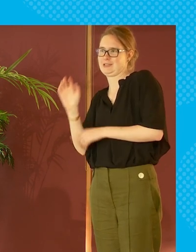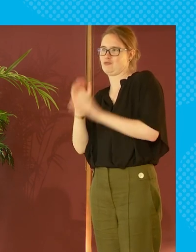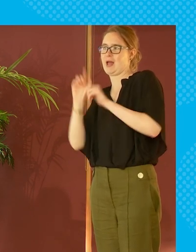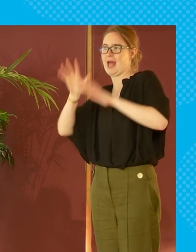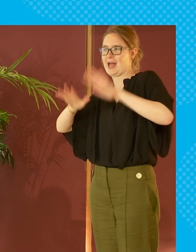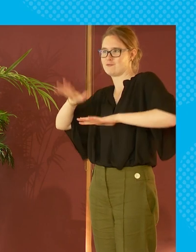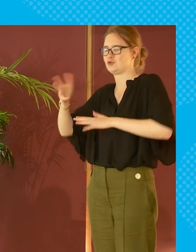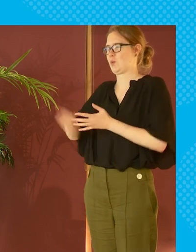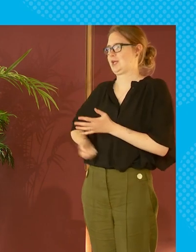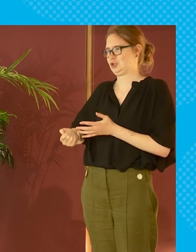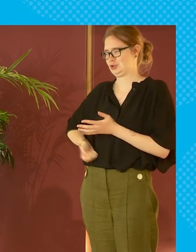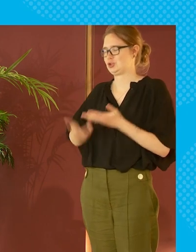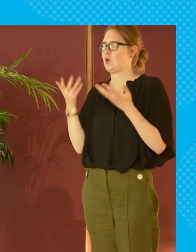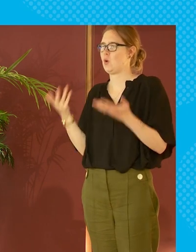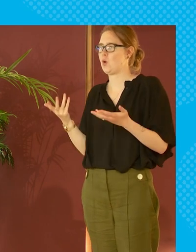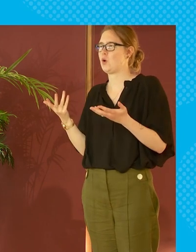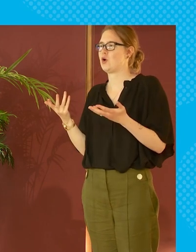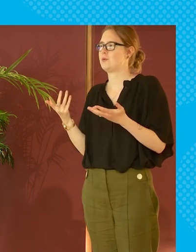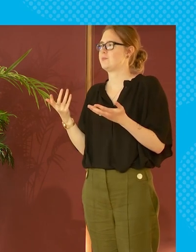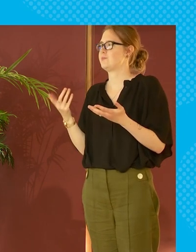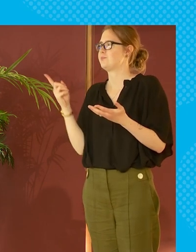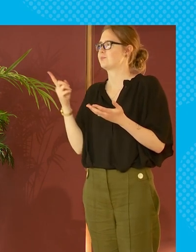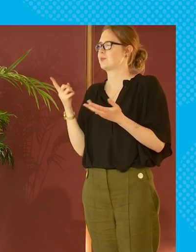average wages or